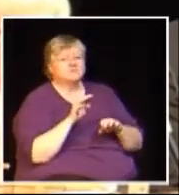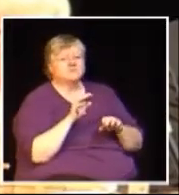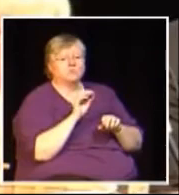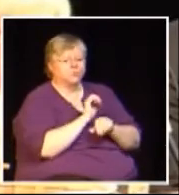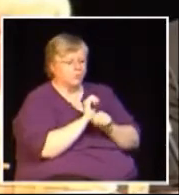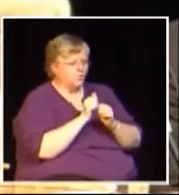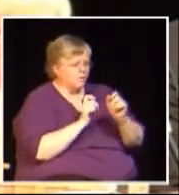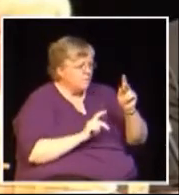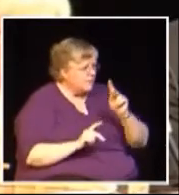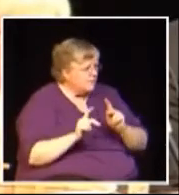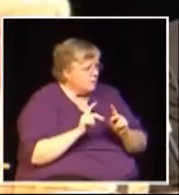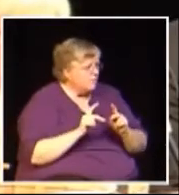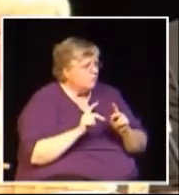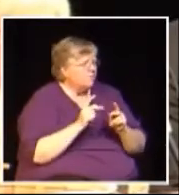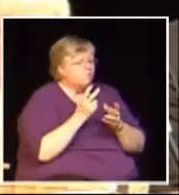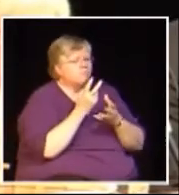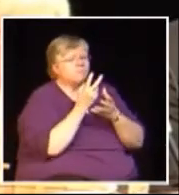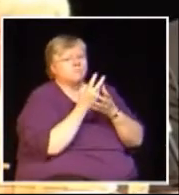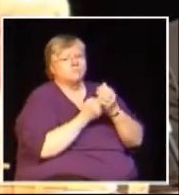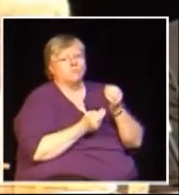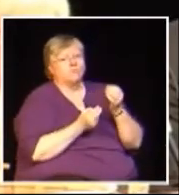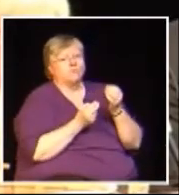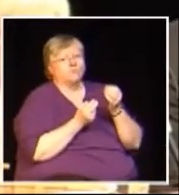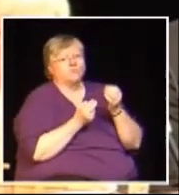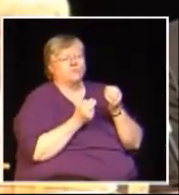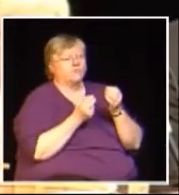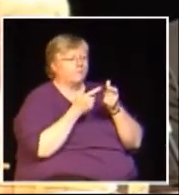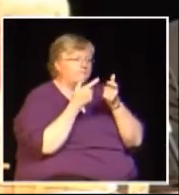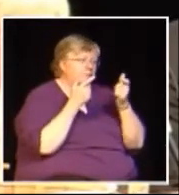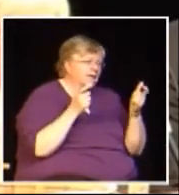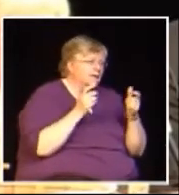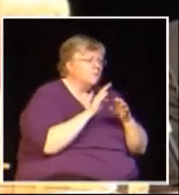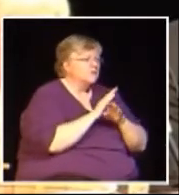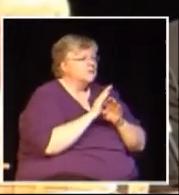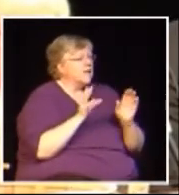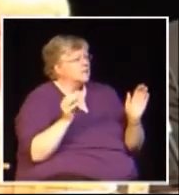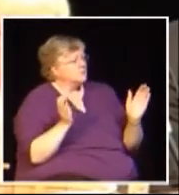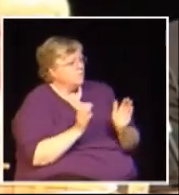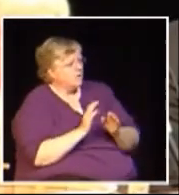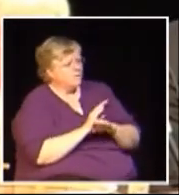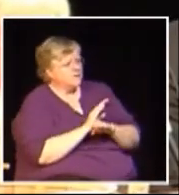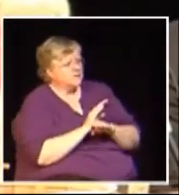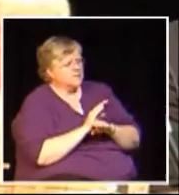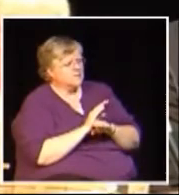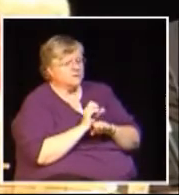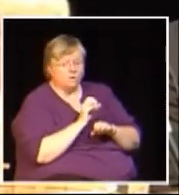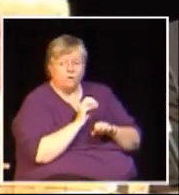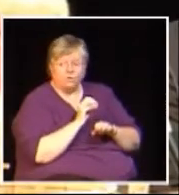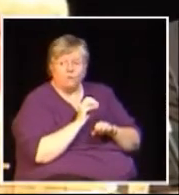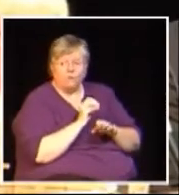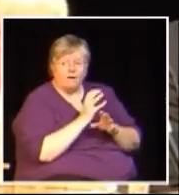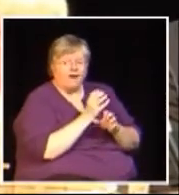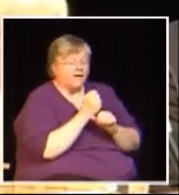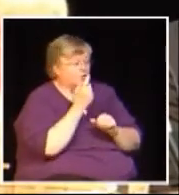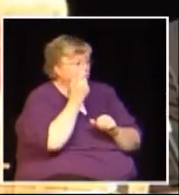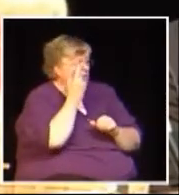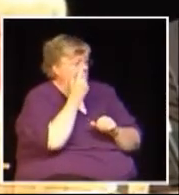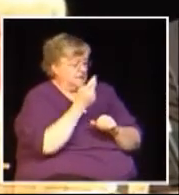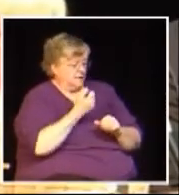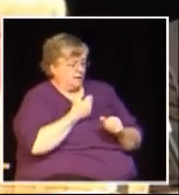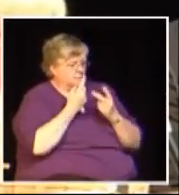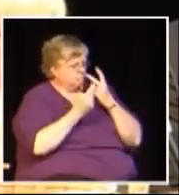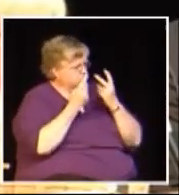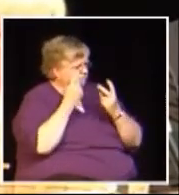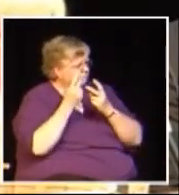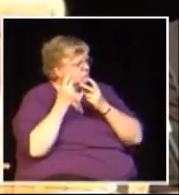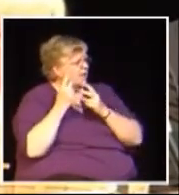businesses and individuals both in large and small businesses and so I